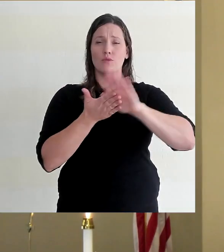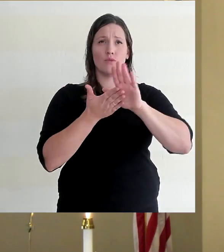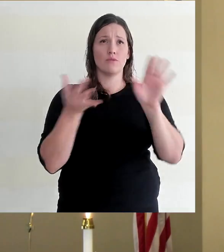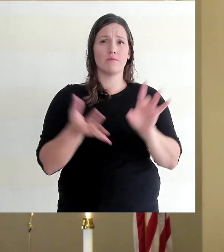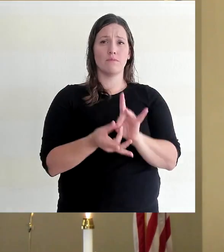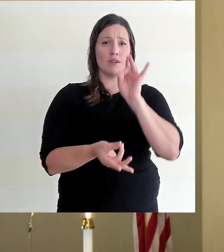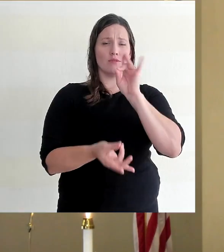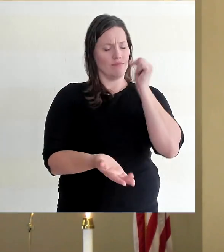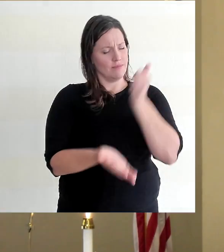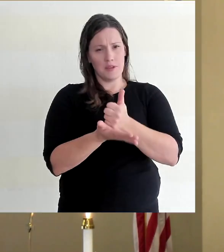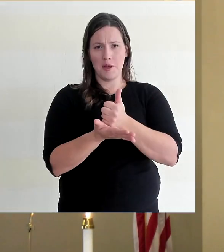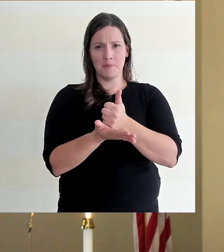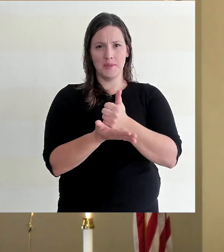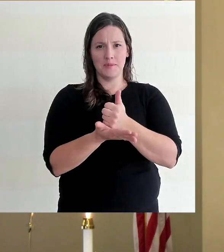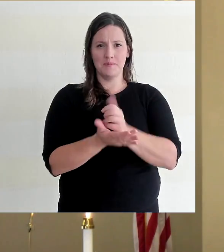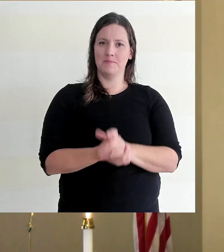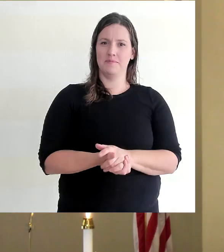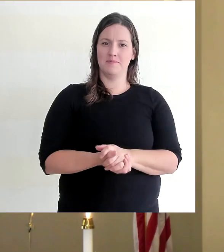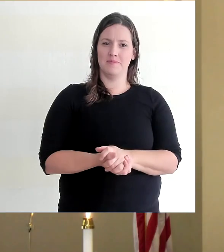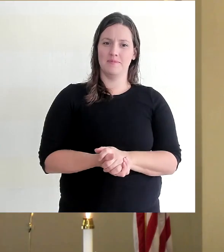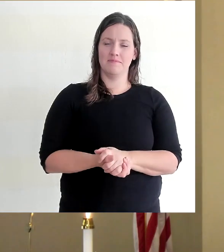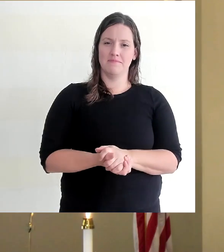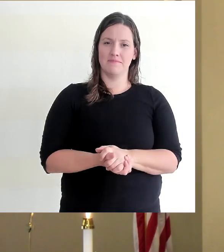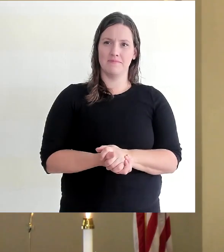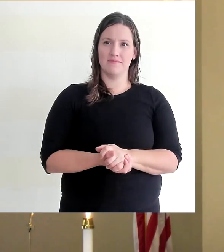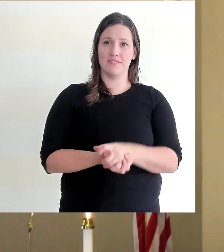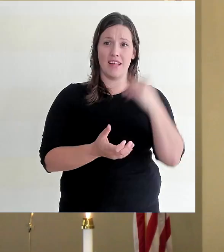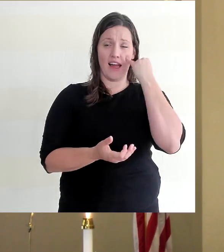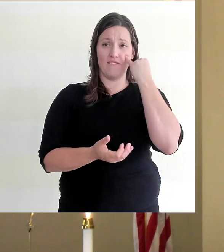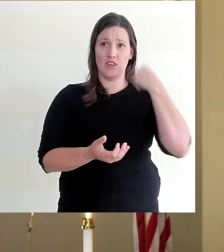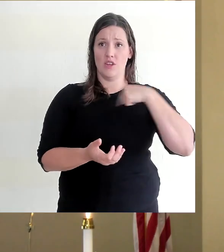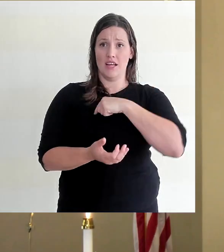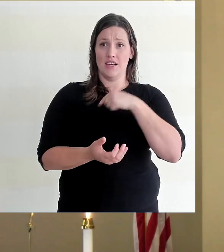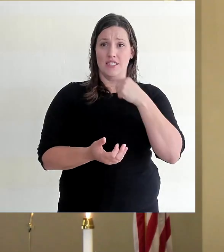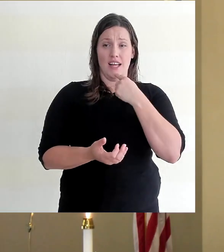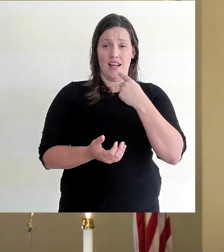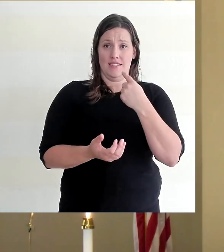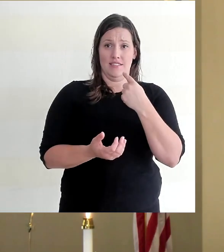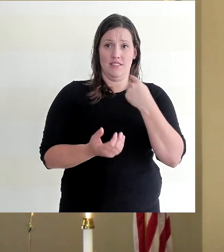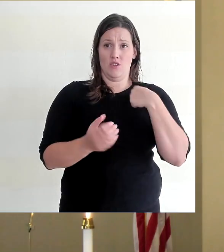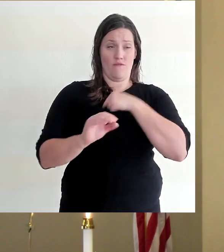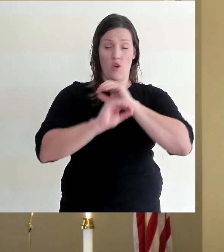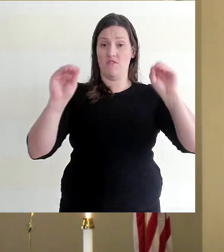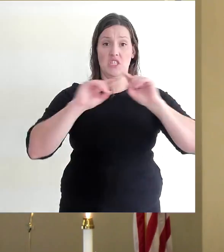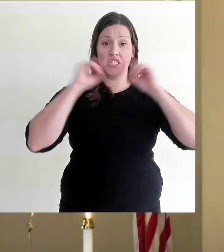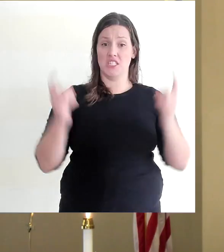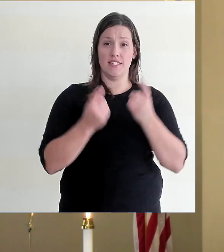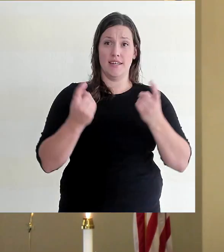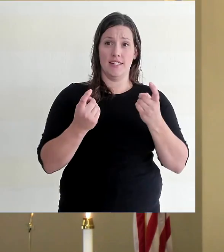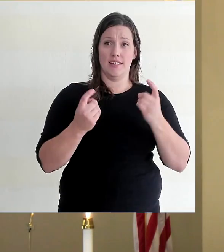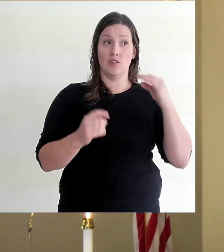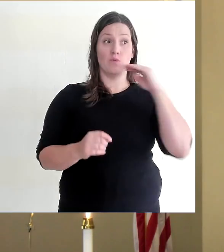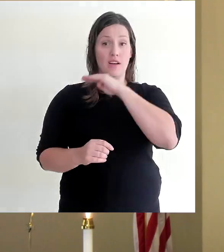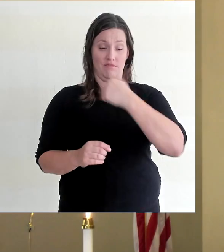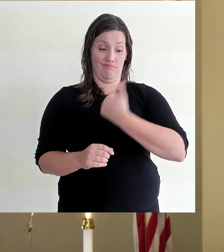and of the Holy Spirit. Amen. If we say we have no sin, we deceive ourselves